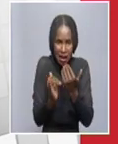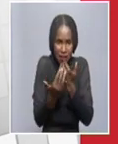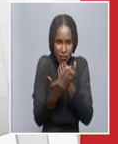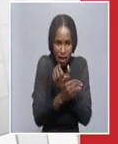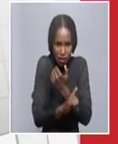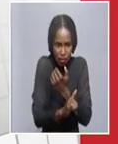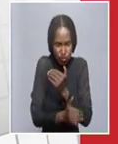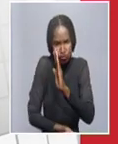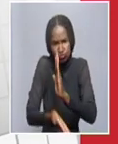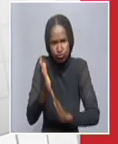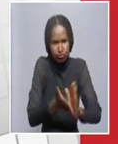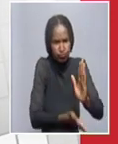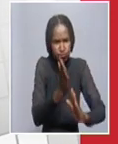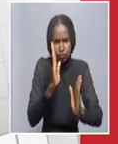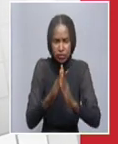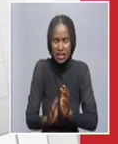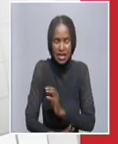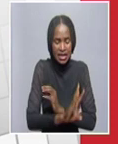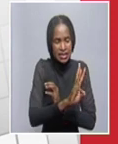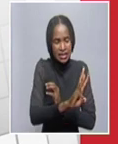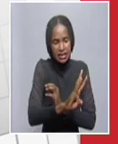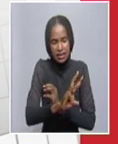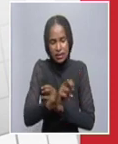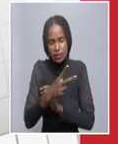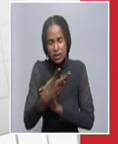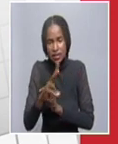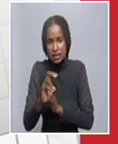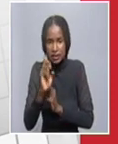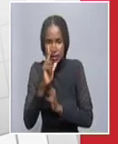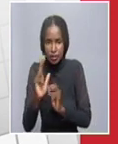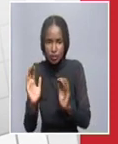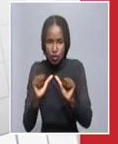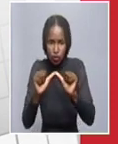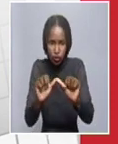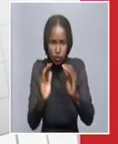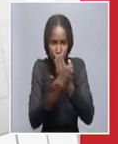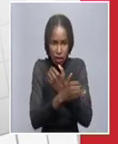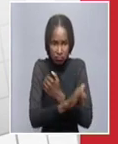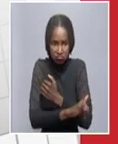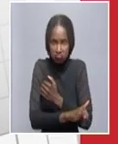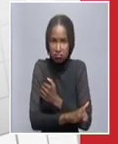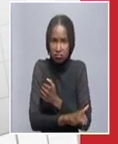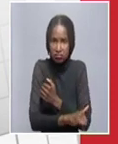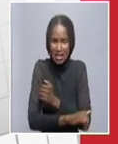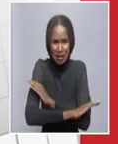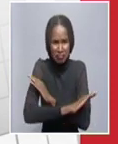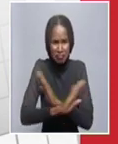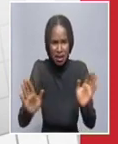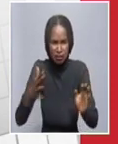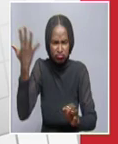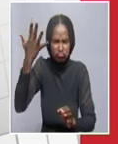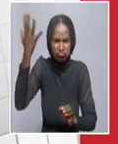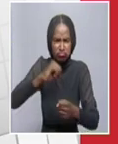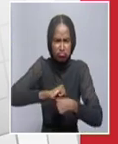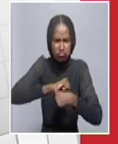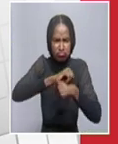and currently we have 626 people in quarantines. That concludes the update